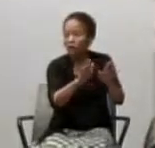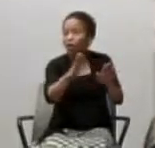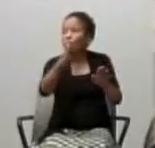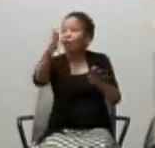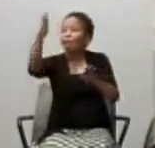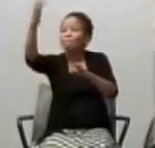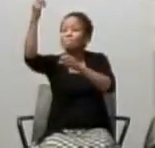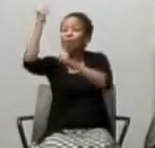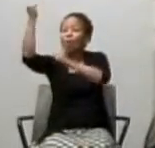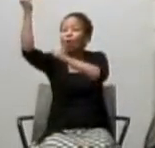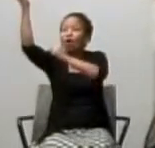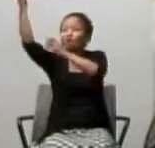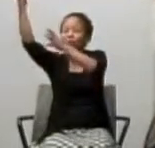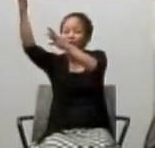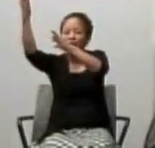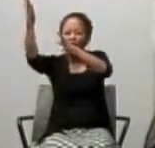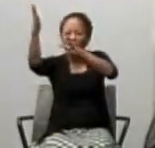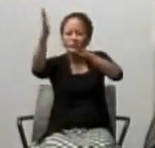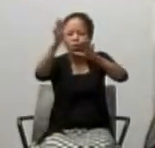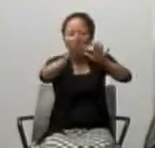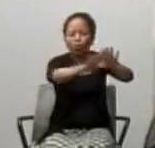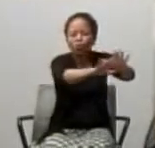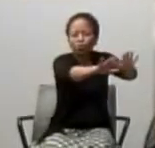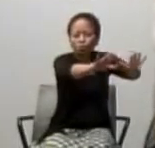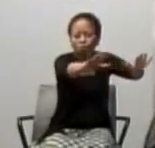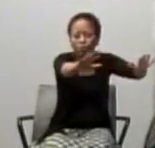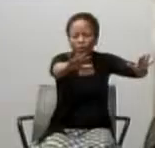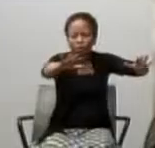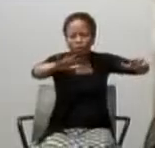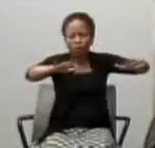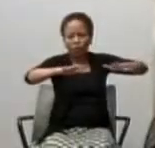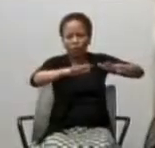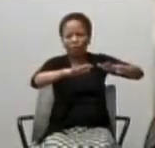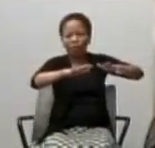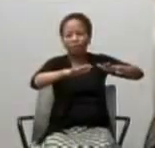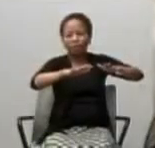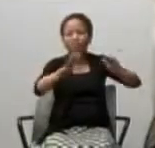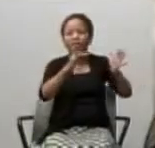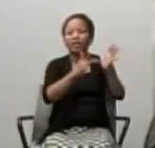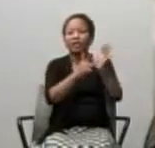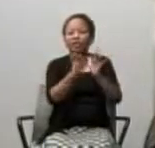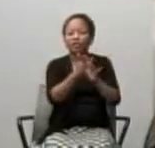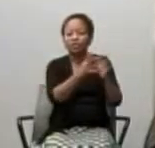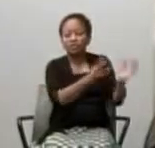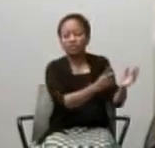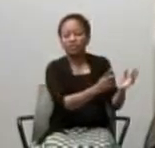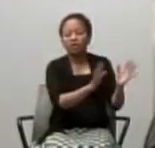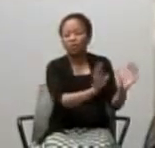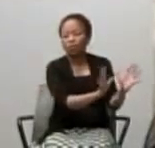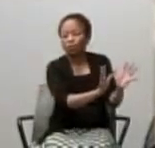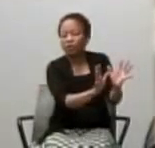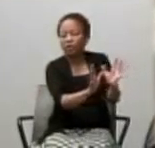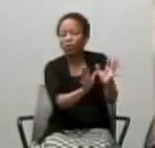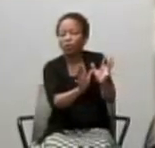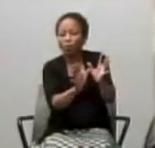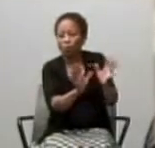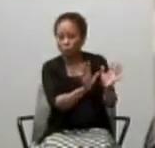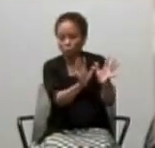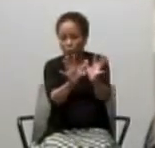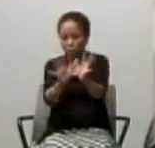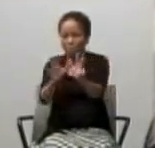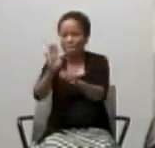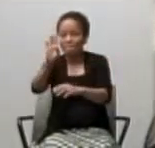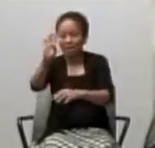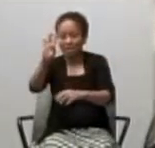And he took them out as far as the outskirts of Bethany. And lifting up his hands, he